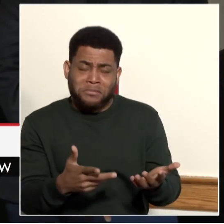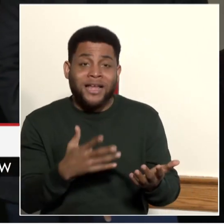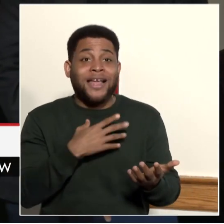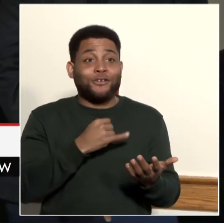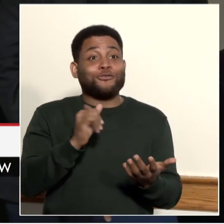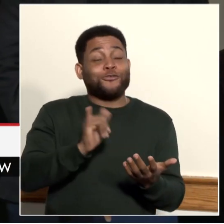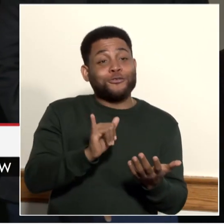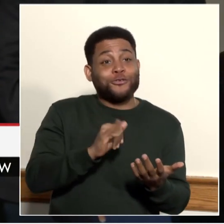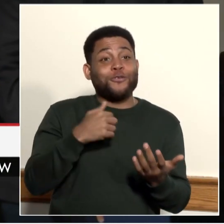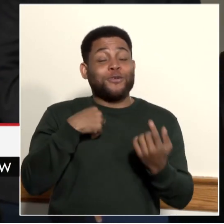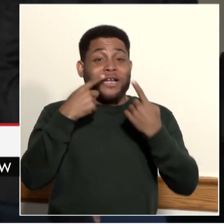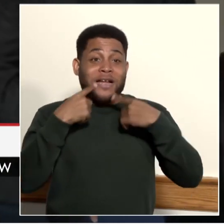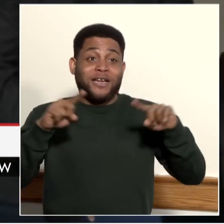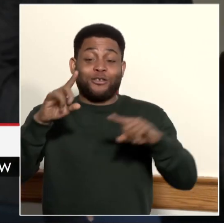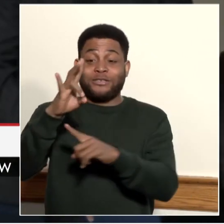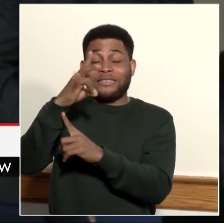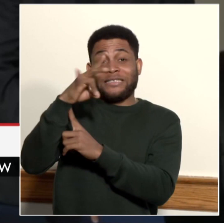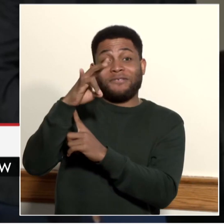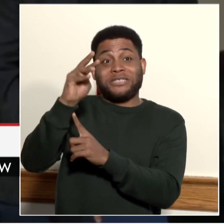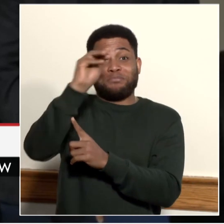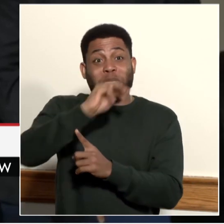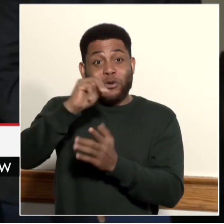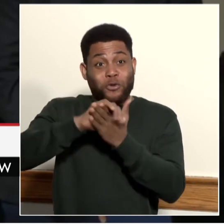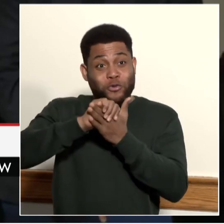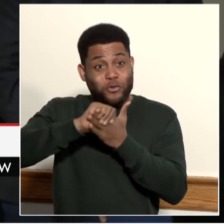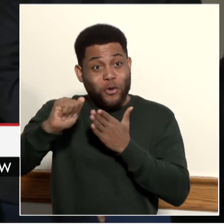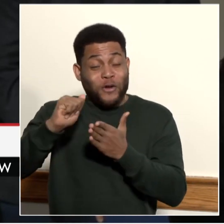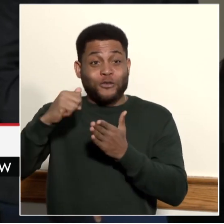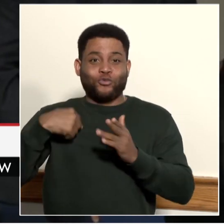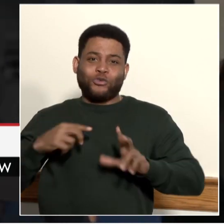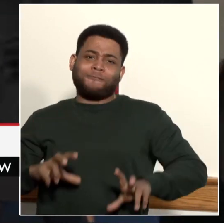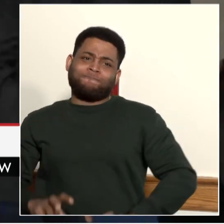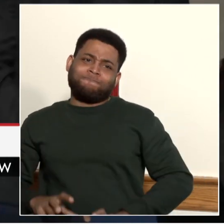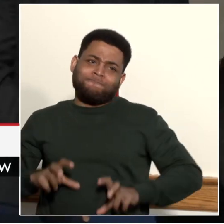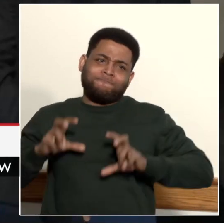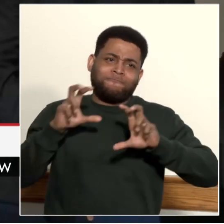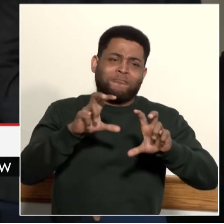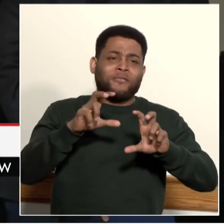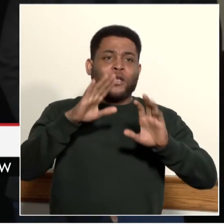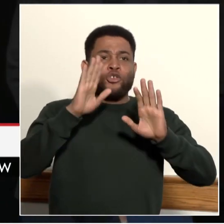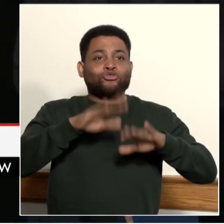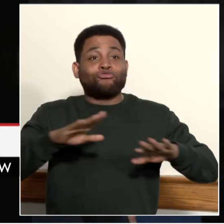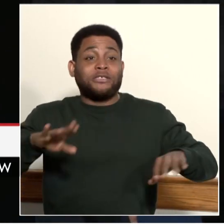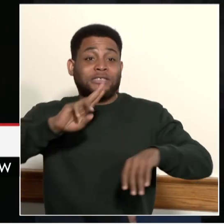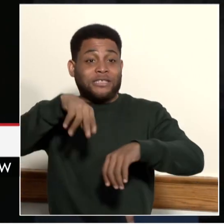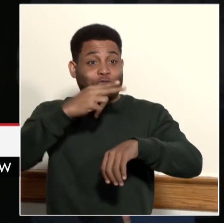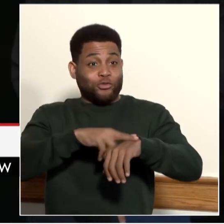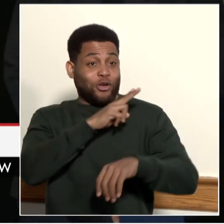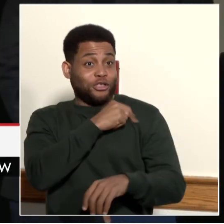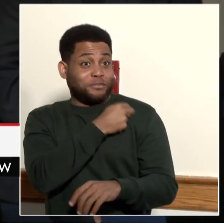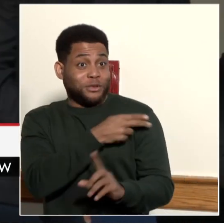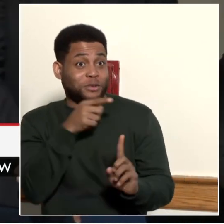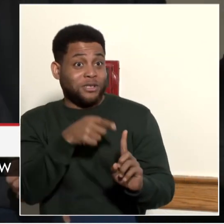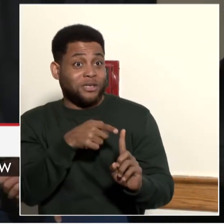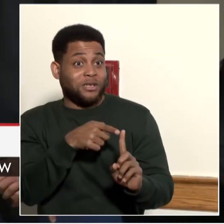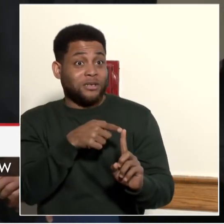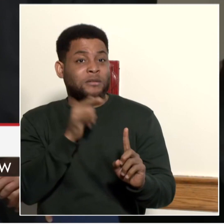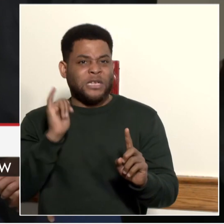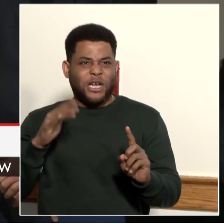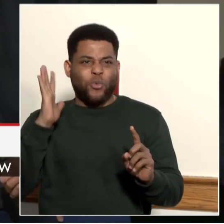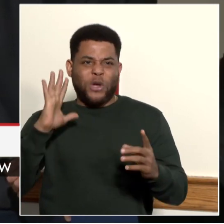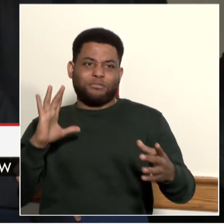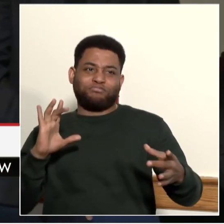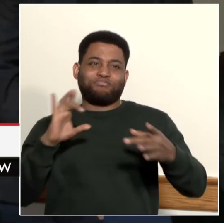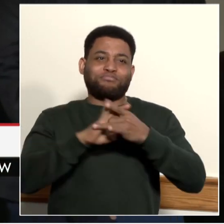invested to bring Children's National Hospital as a partner at the Advanced Technical Center in Ward